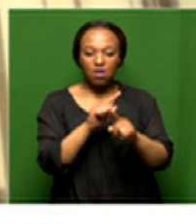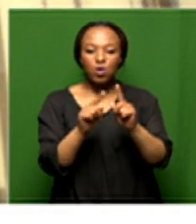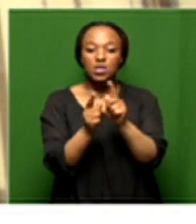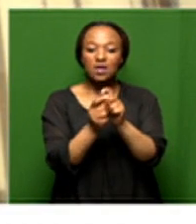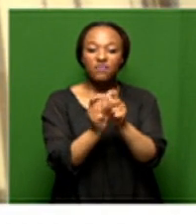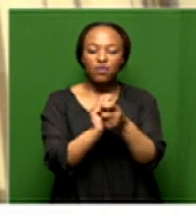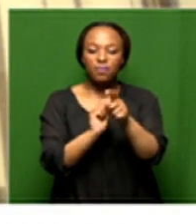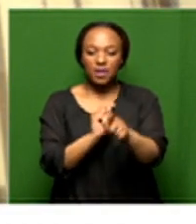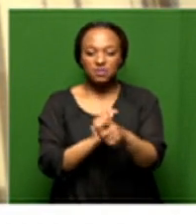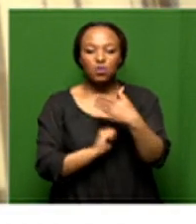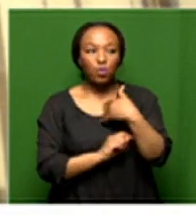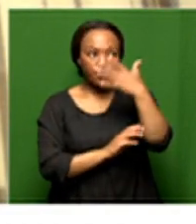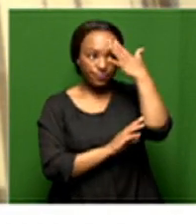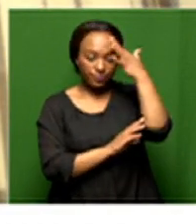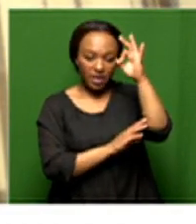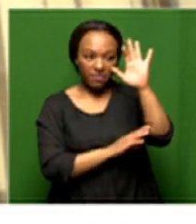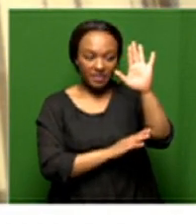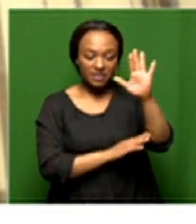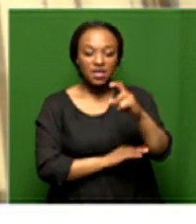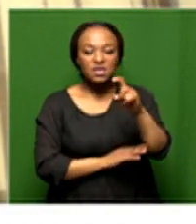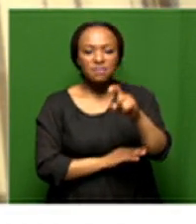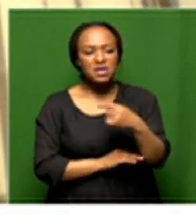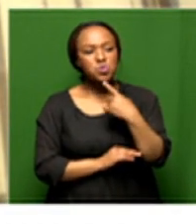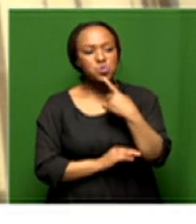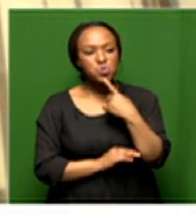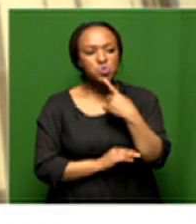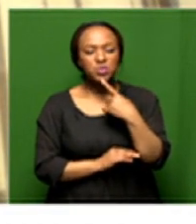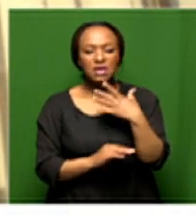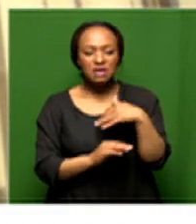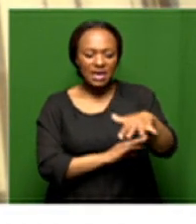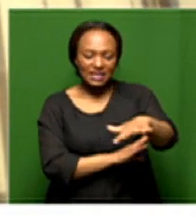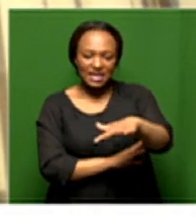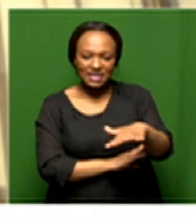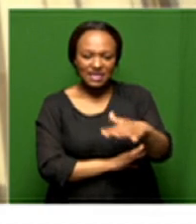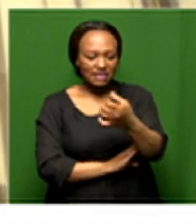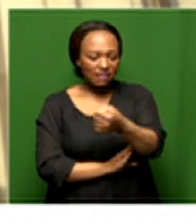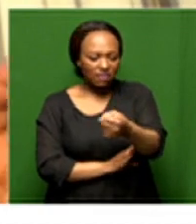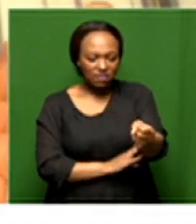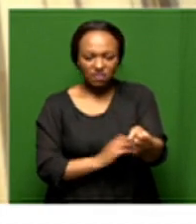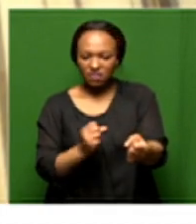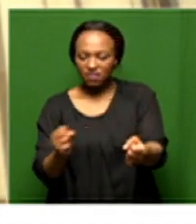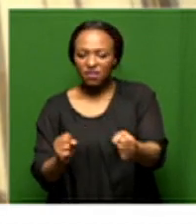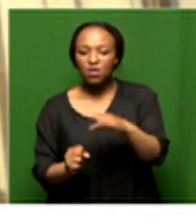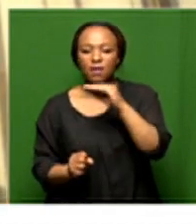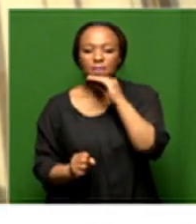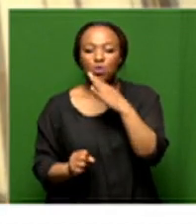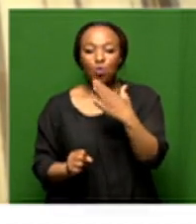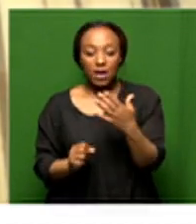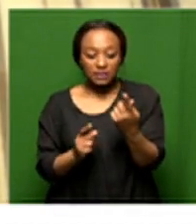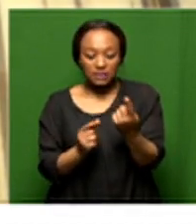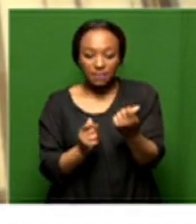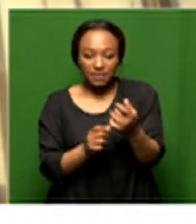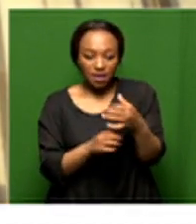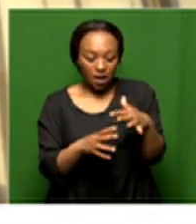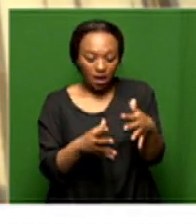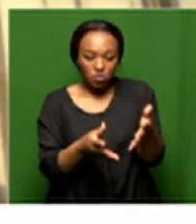instances the state must be very aggressive to say there must be designations designation simply says that this input of material that